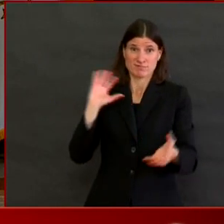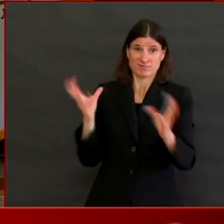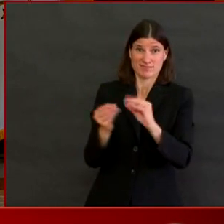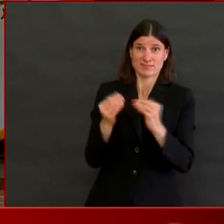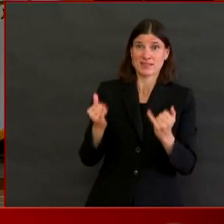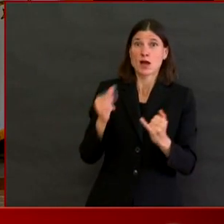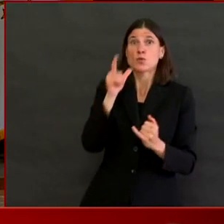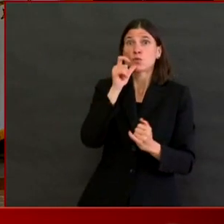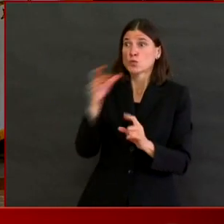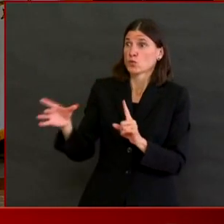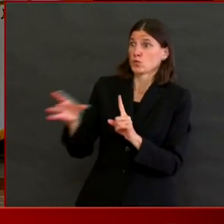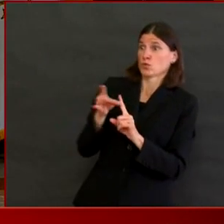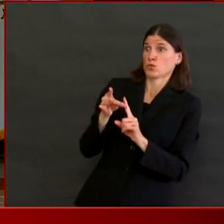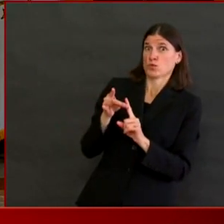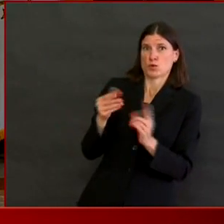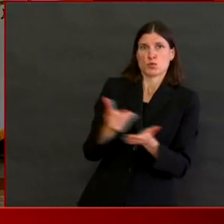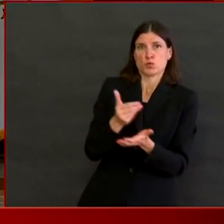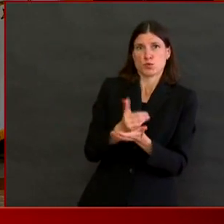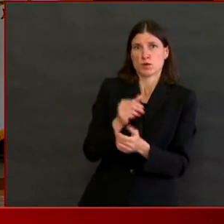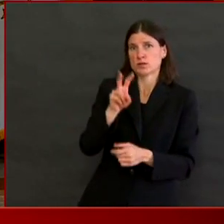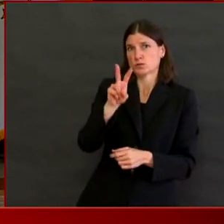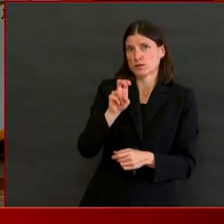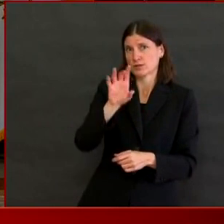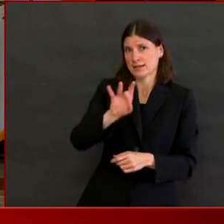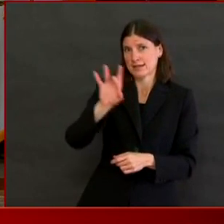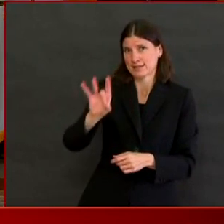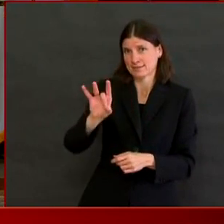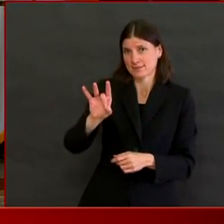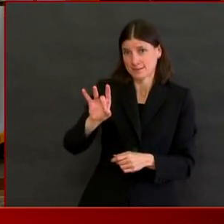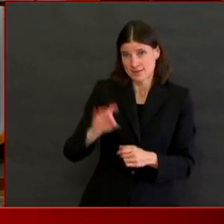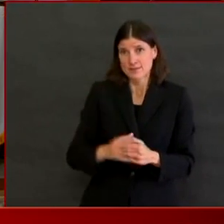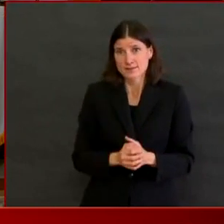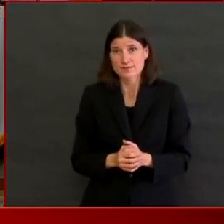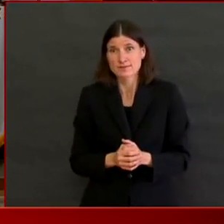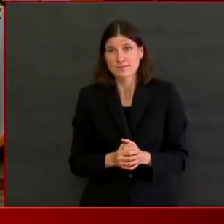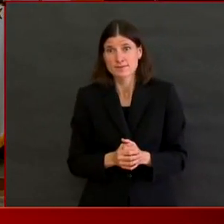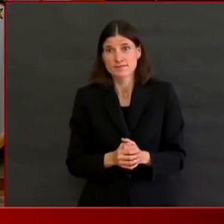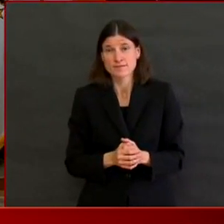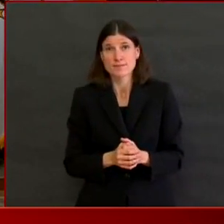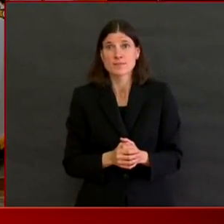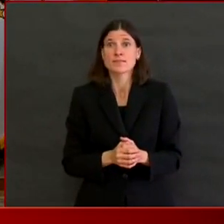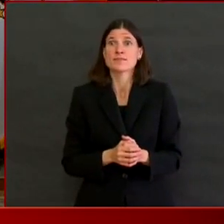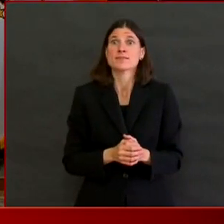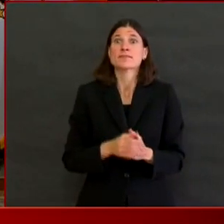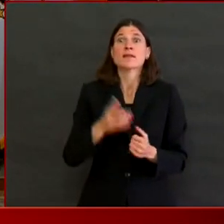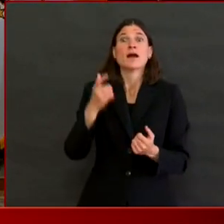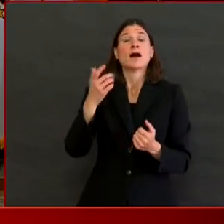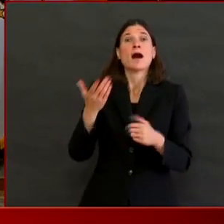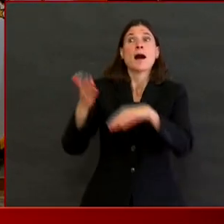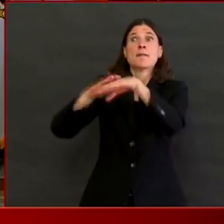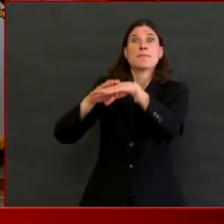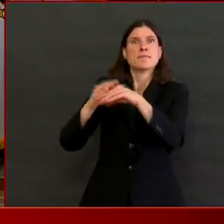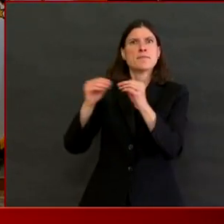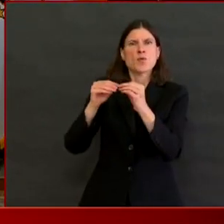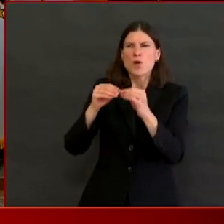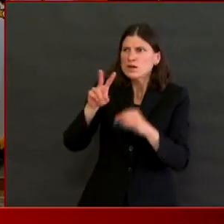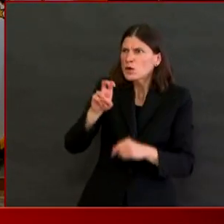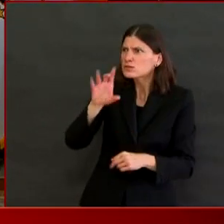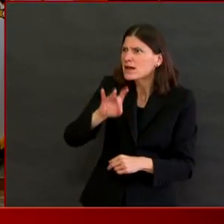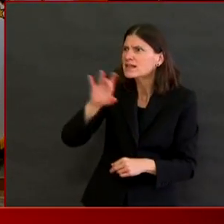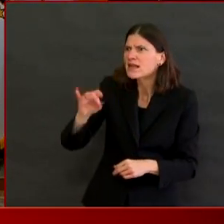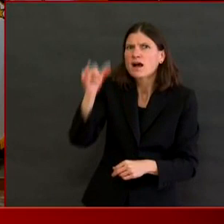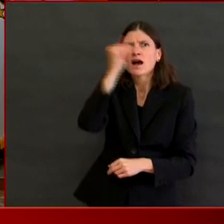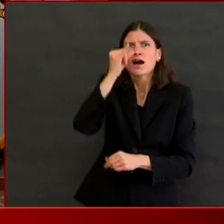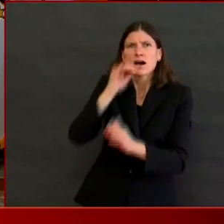which is reflective of the expanded testing that we have been successfully